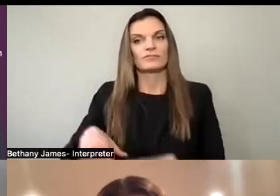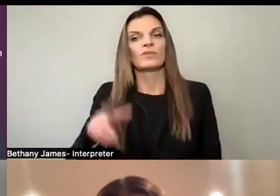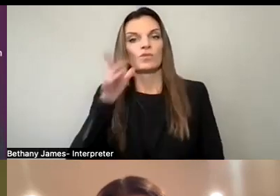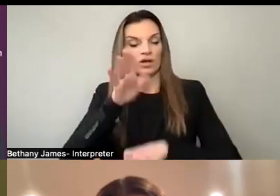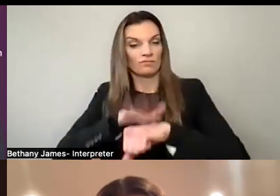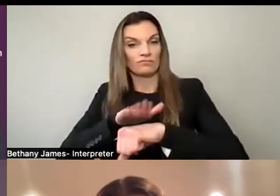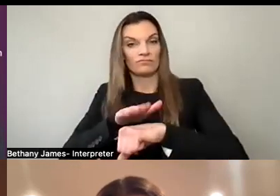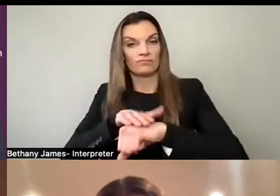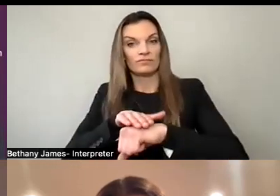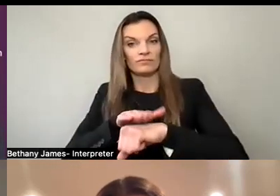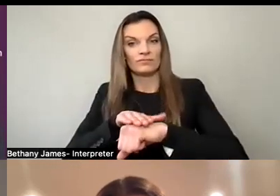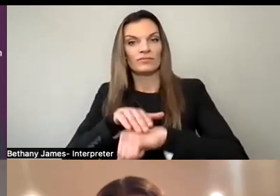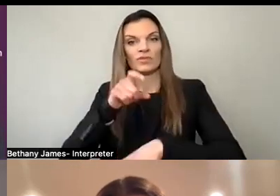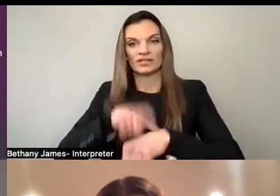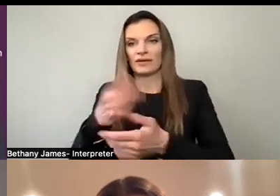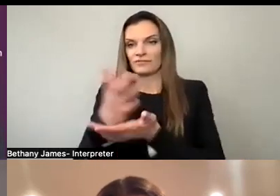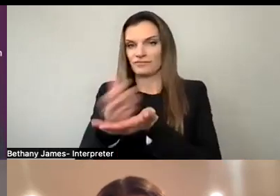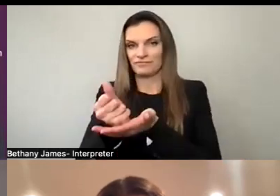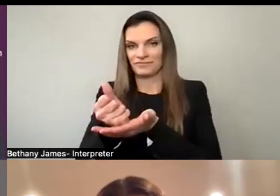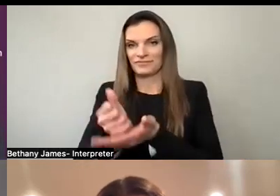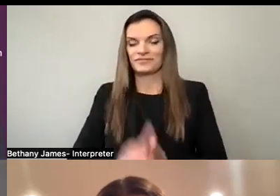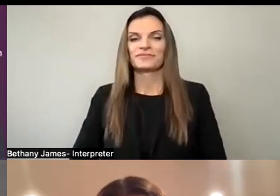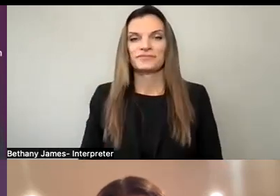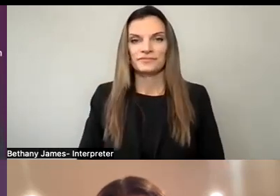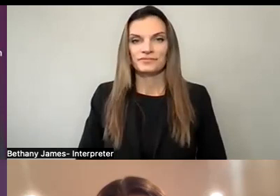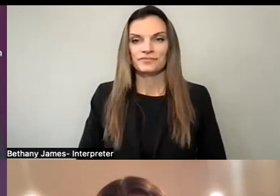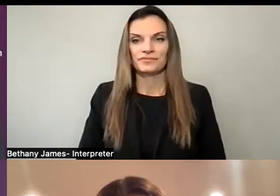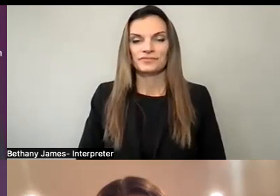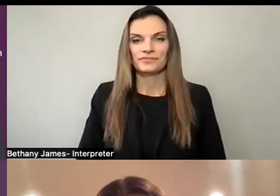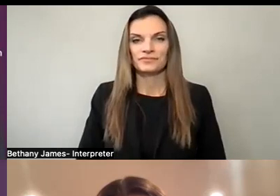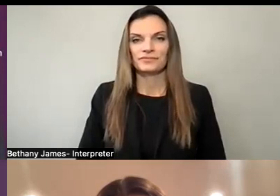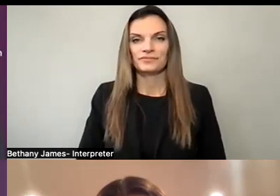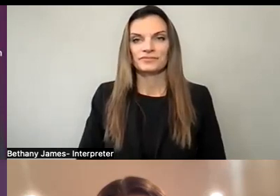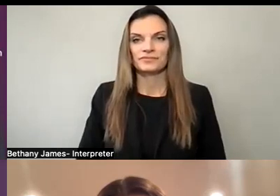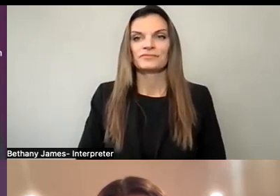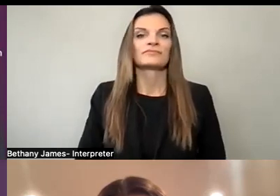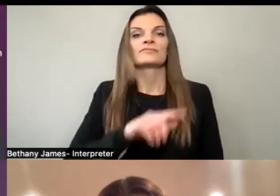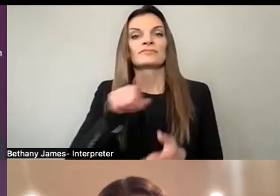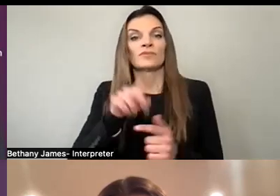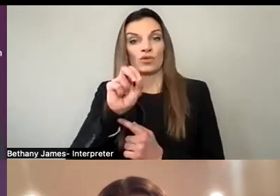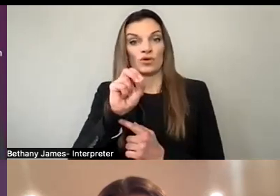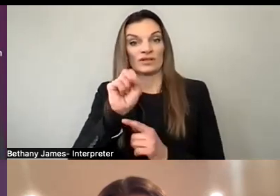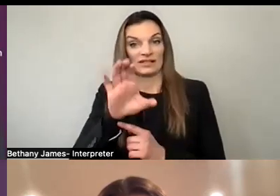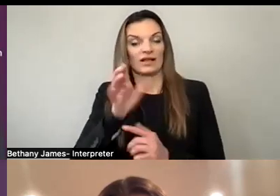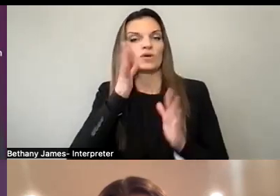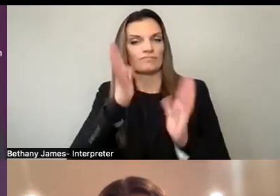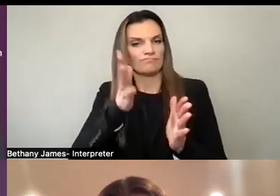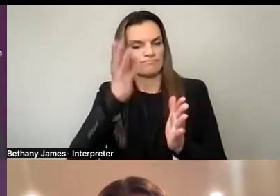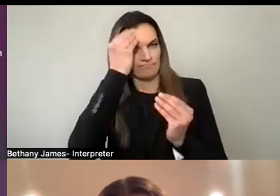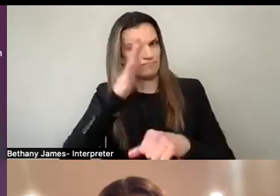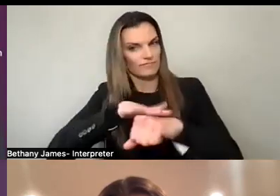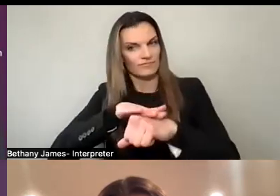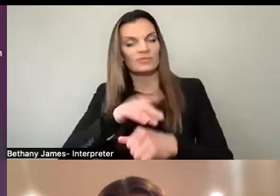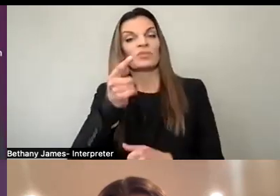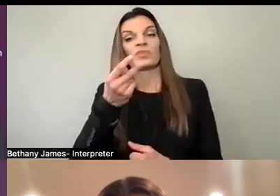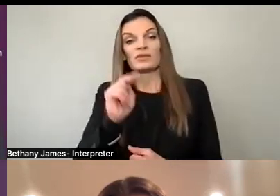the candidate when 30 seconds of response time are remaining, and then again when it is time to stop. The candidate will